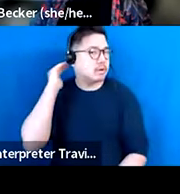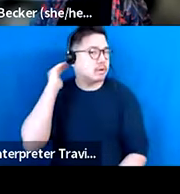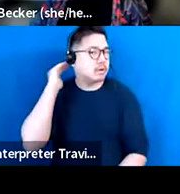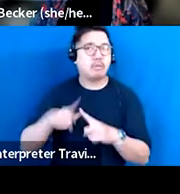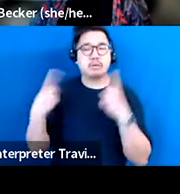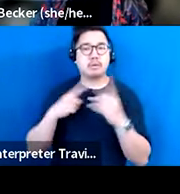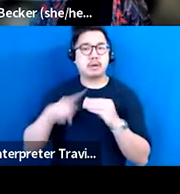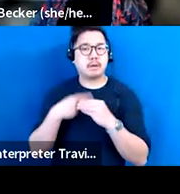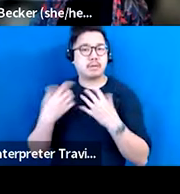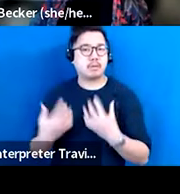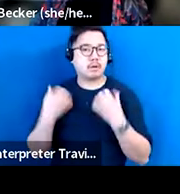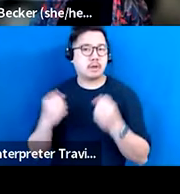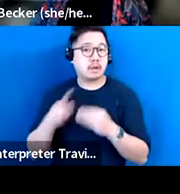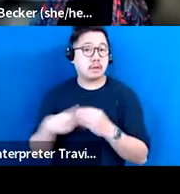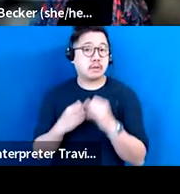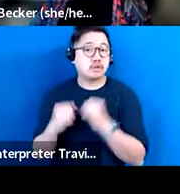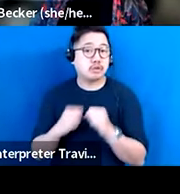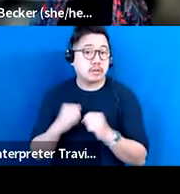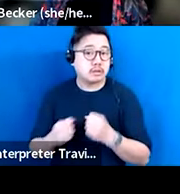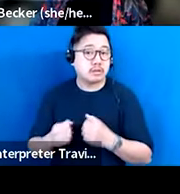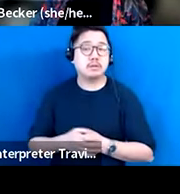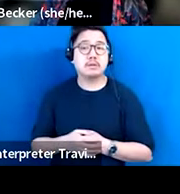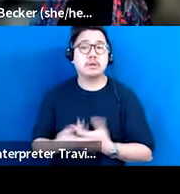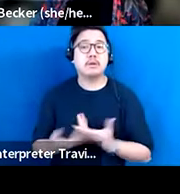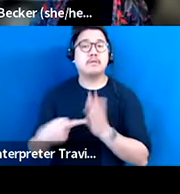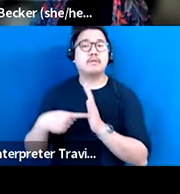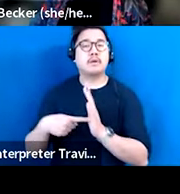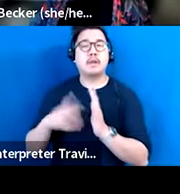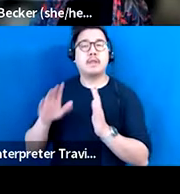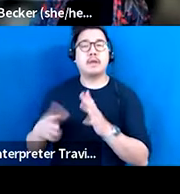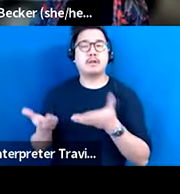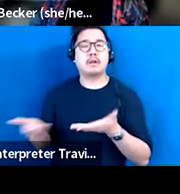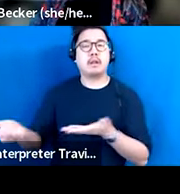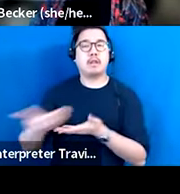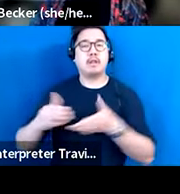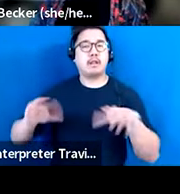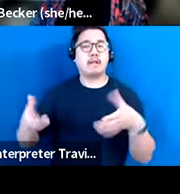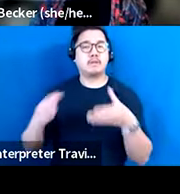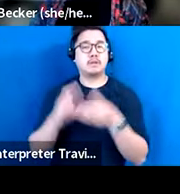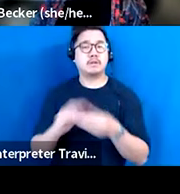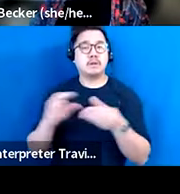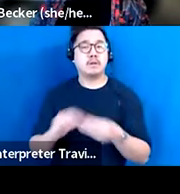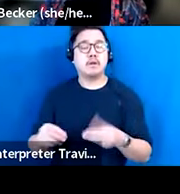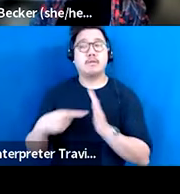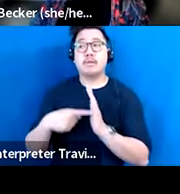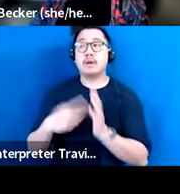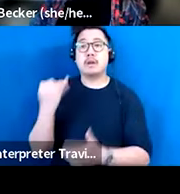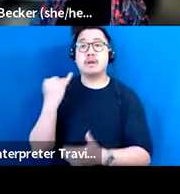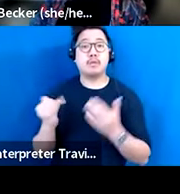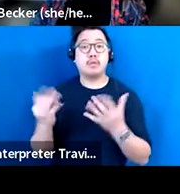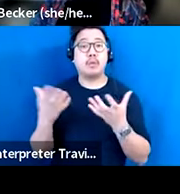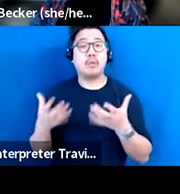strategies. So one is that theme of the collective story. If you want regional economic recovery,